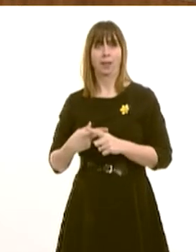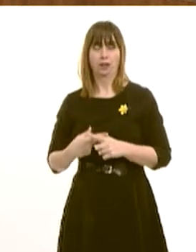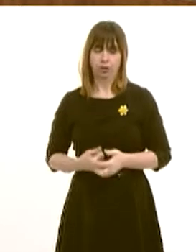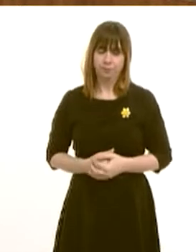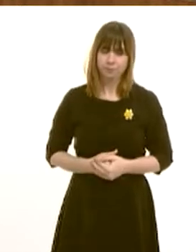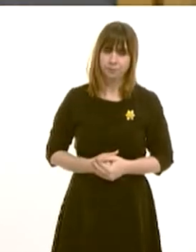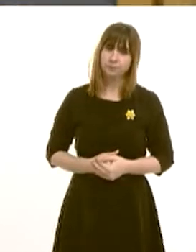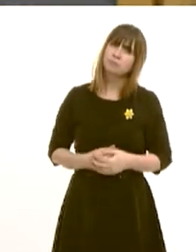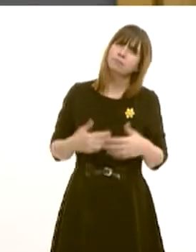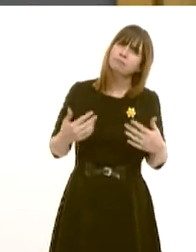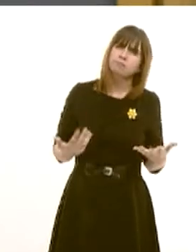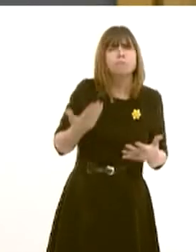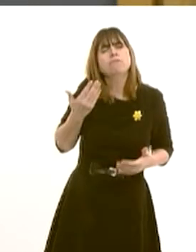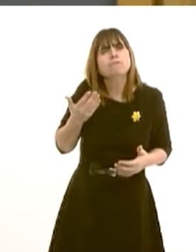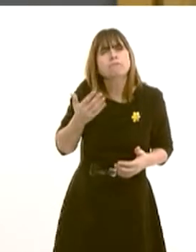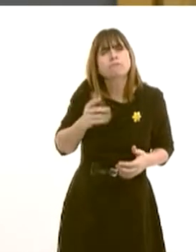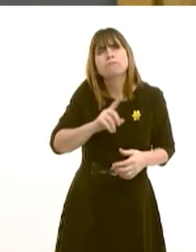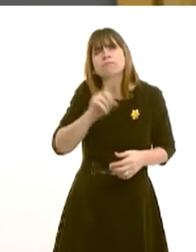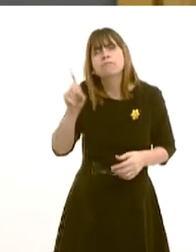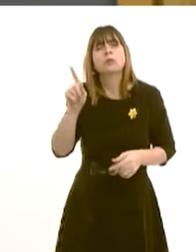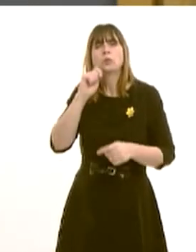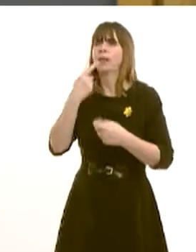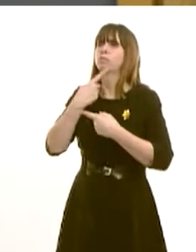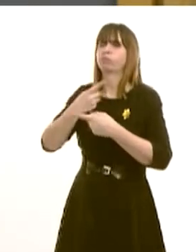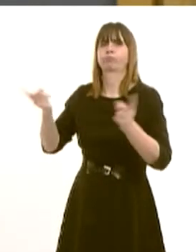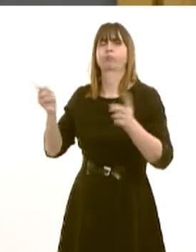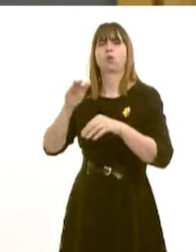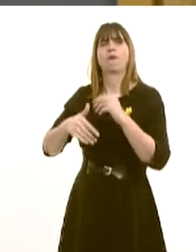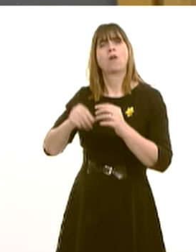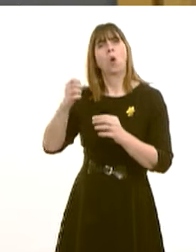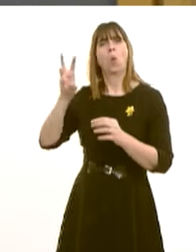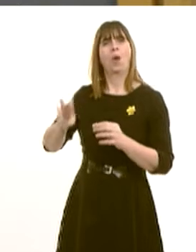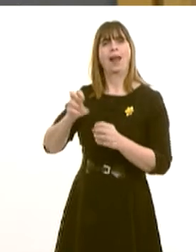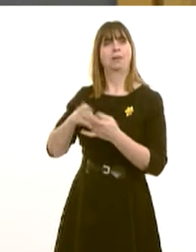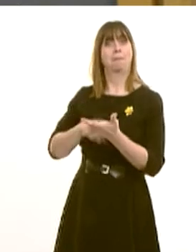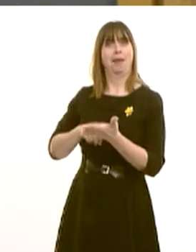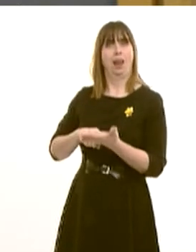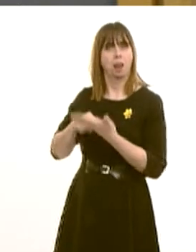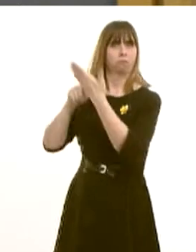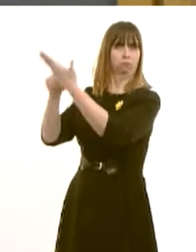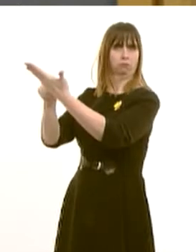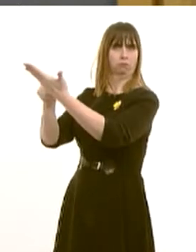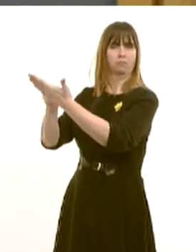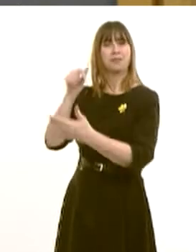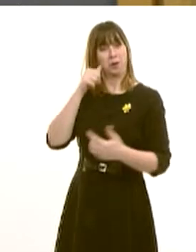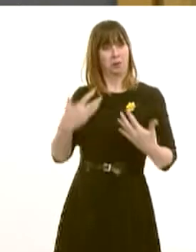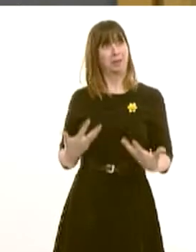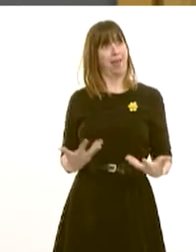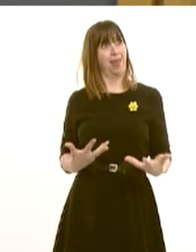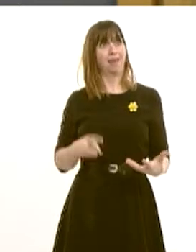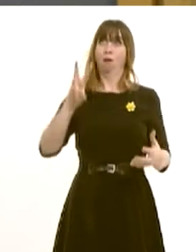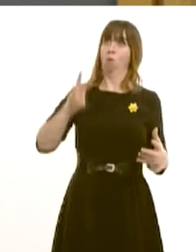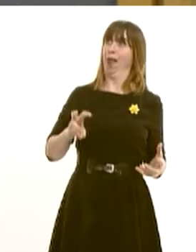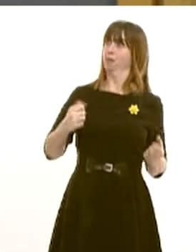be a statement later on on the Wales Bill, but on the day of our National Patron Saint, and given developments